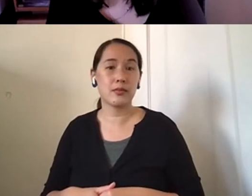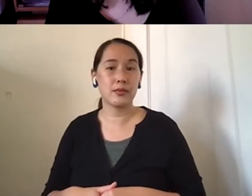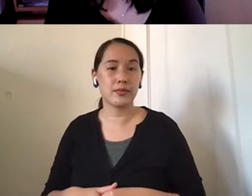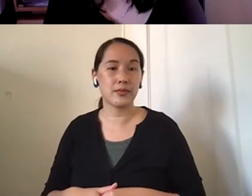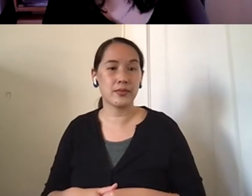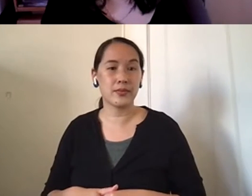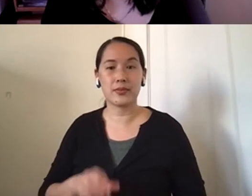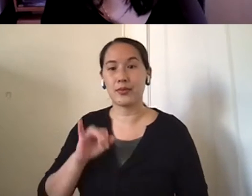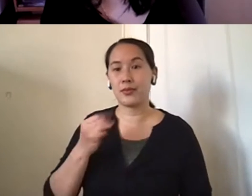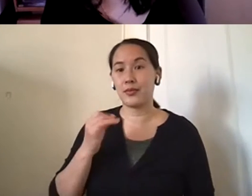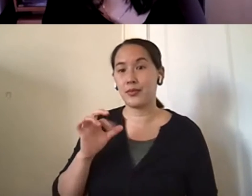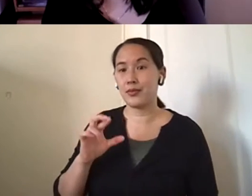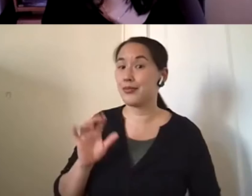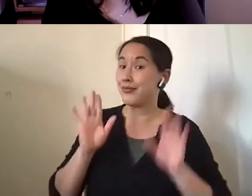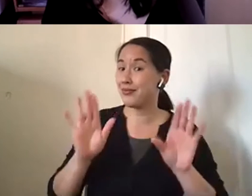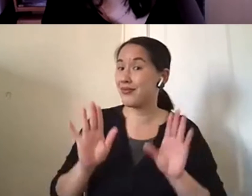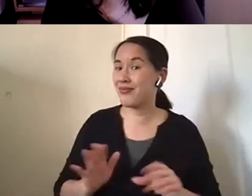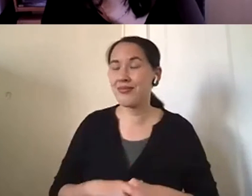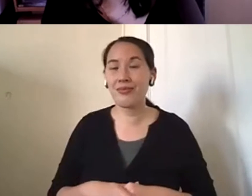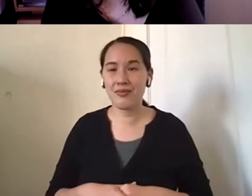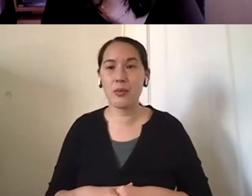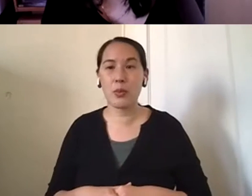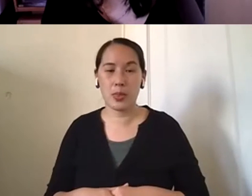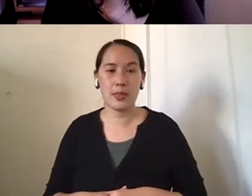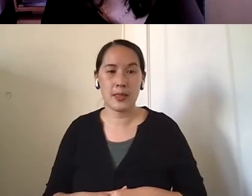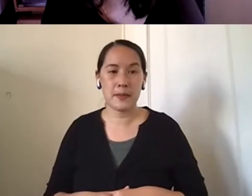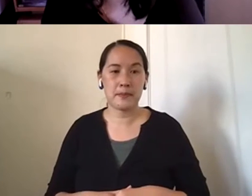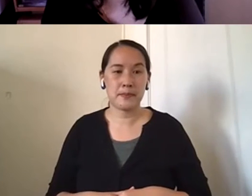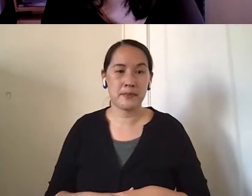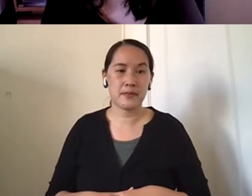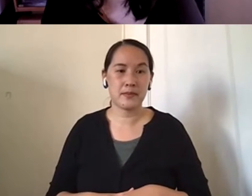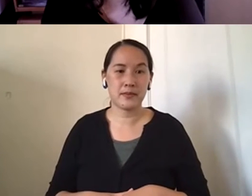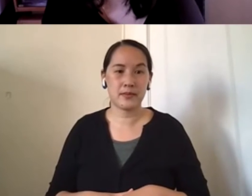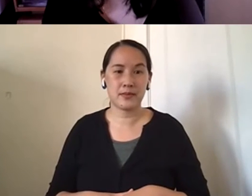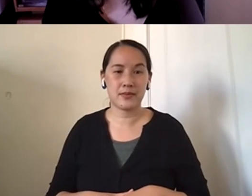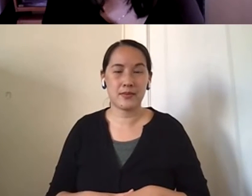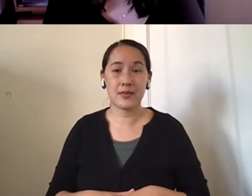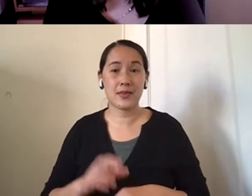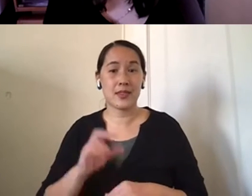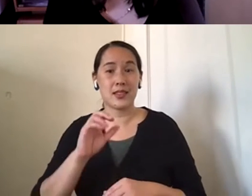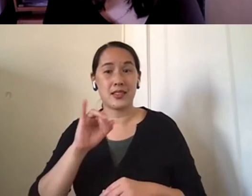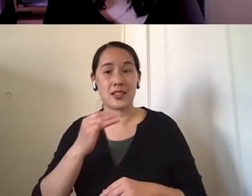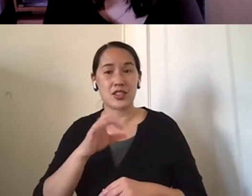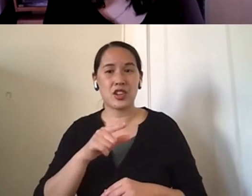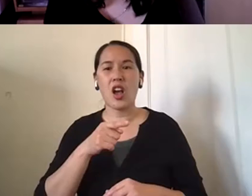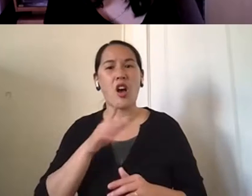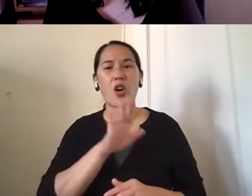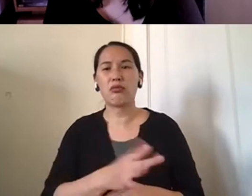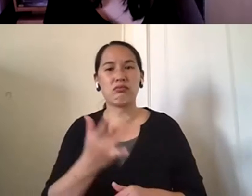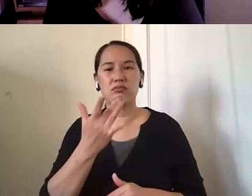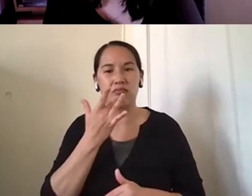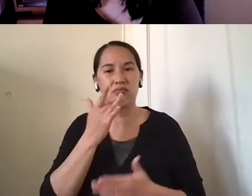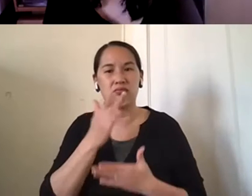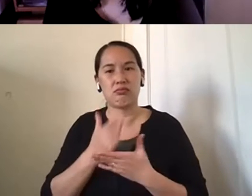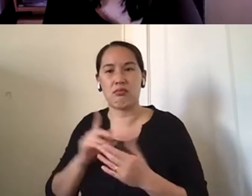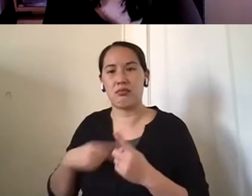Great. Um, and then, um, what did she appreciate the most about the caregivers? When she had